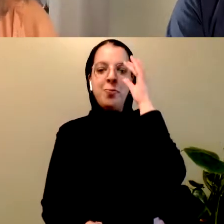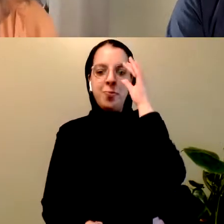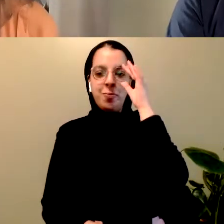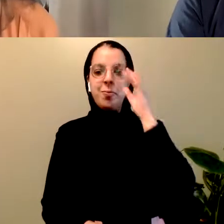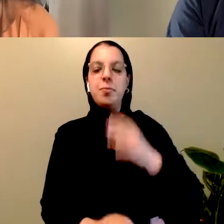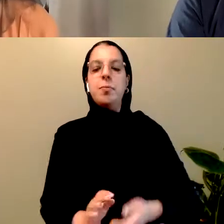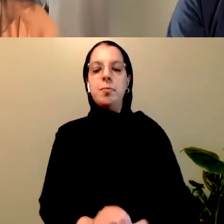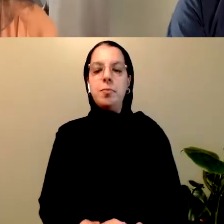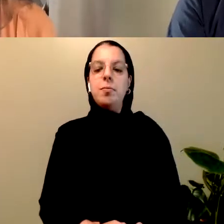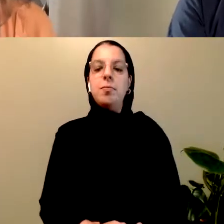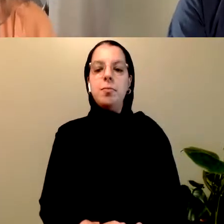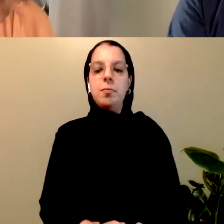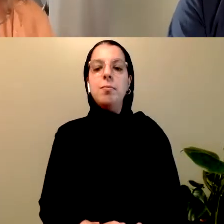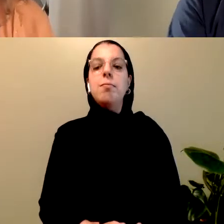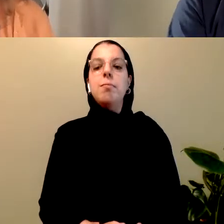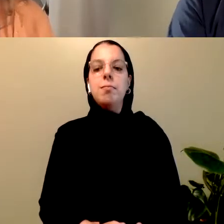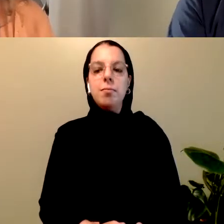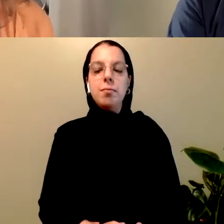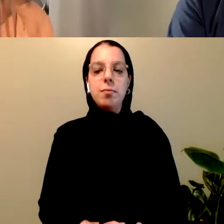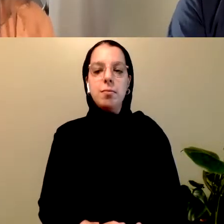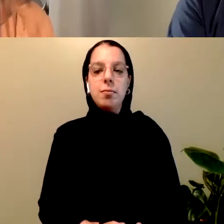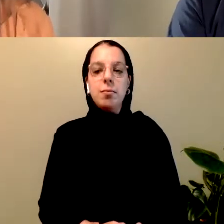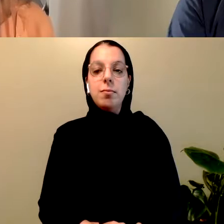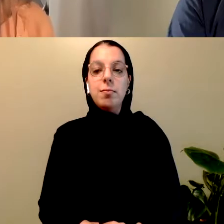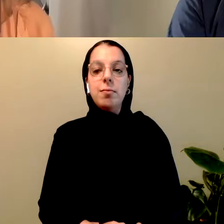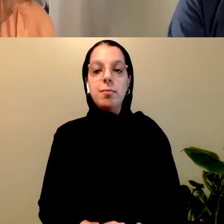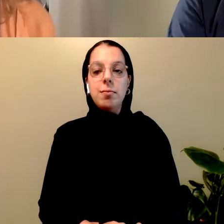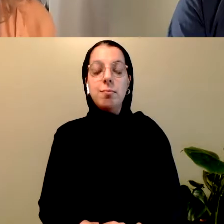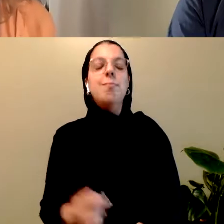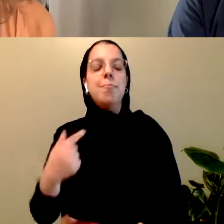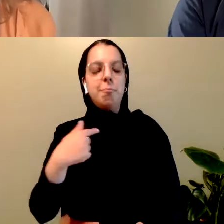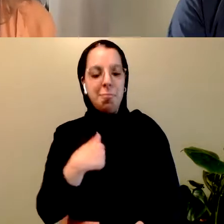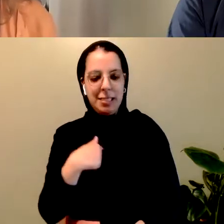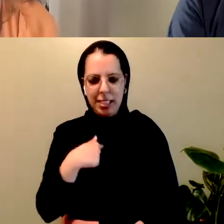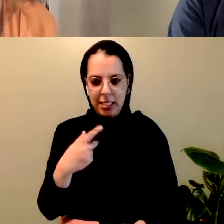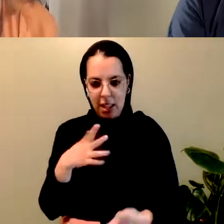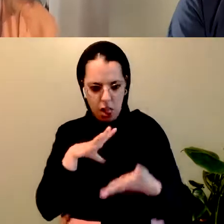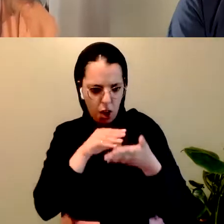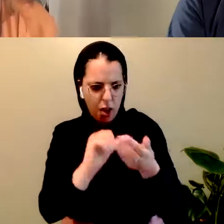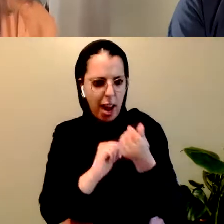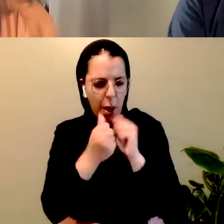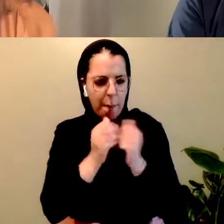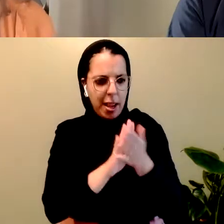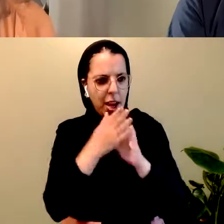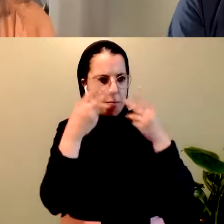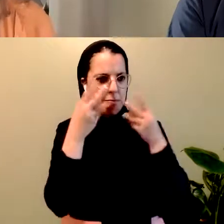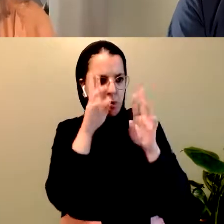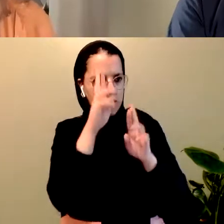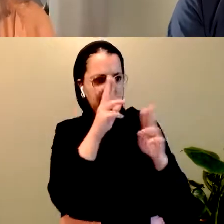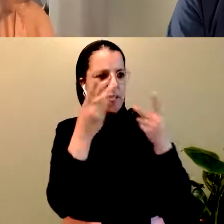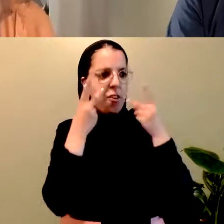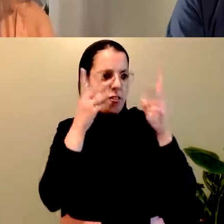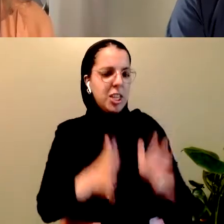being a respectful visitor or in local Indigenous language, Hankaminam, one who walks alongside has been